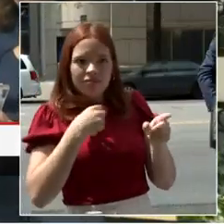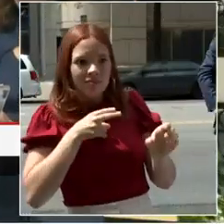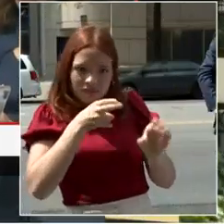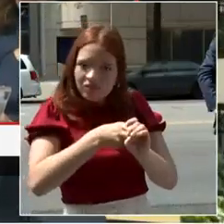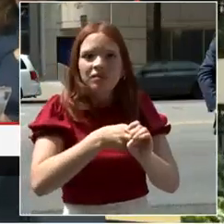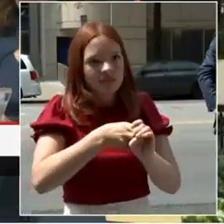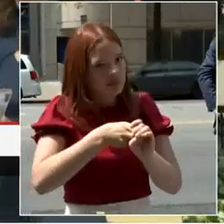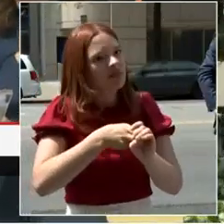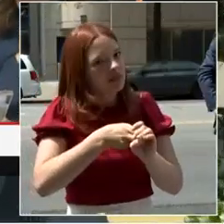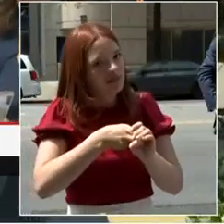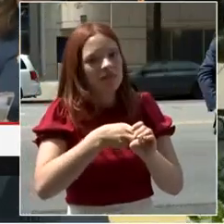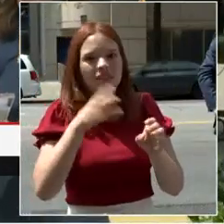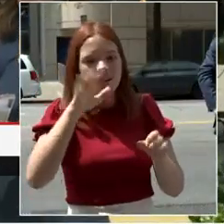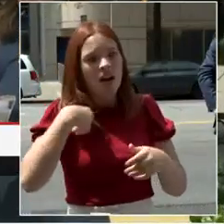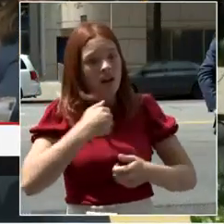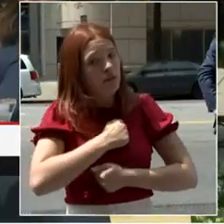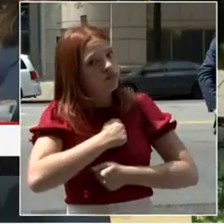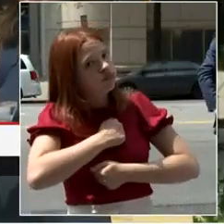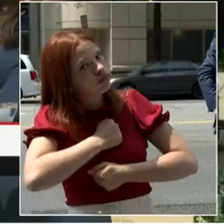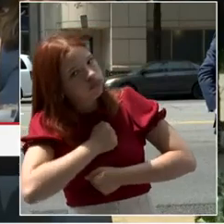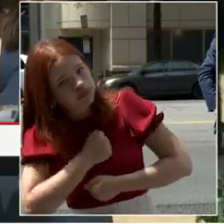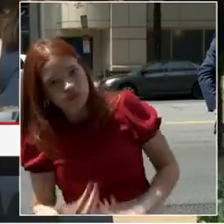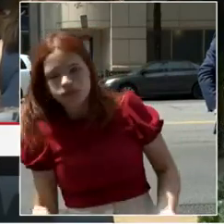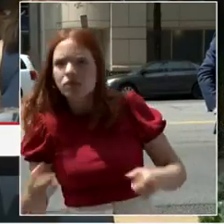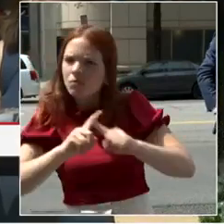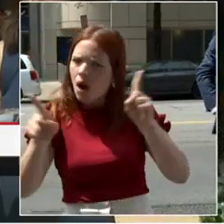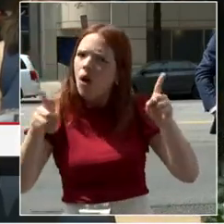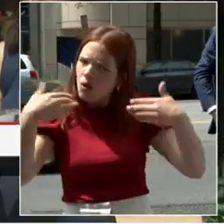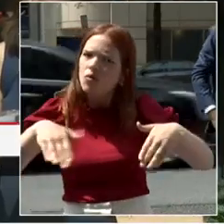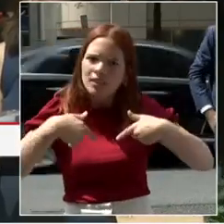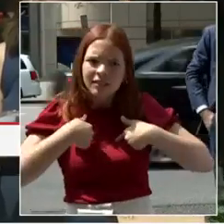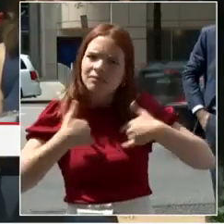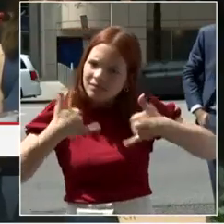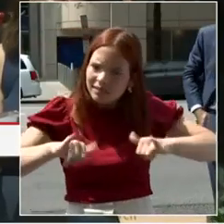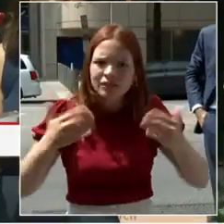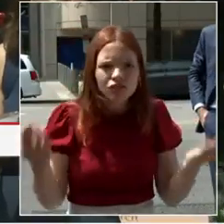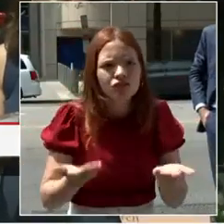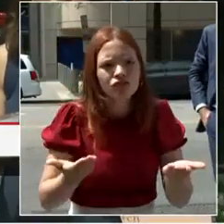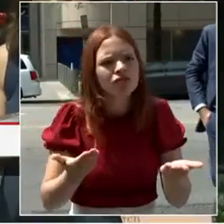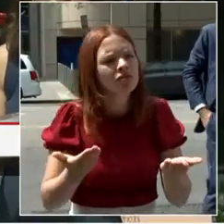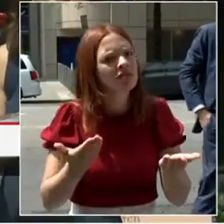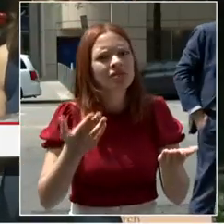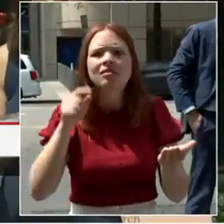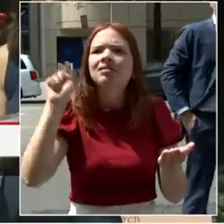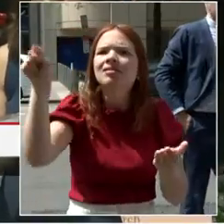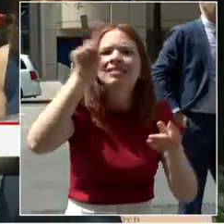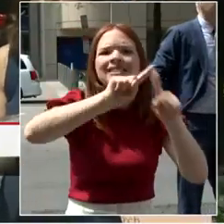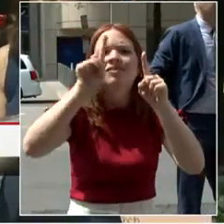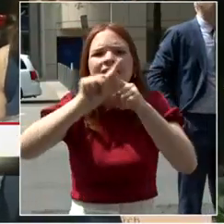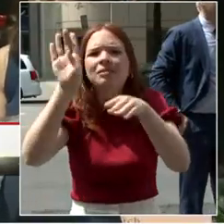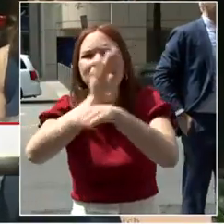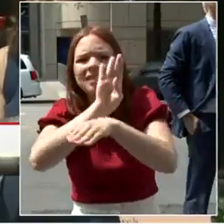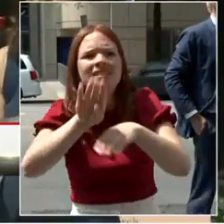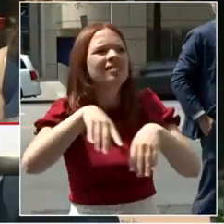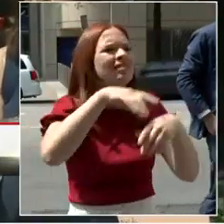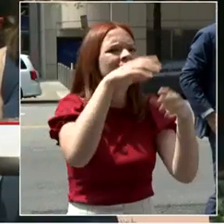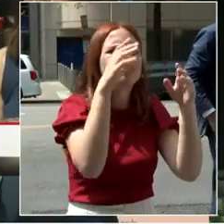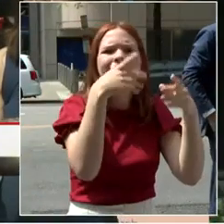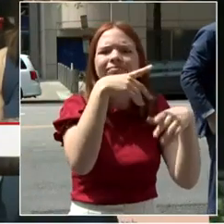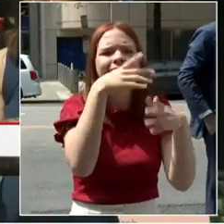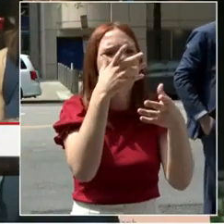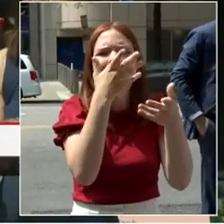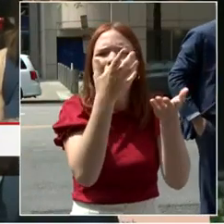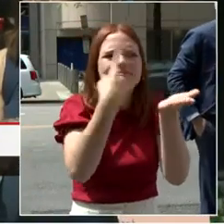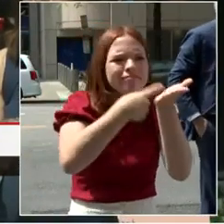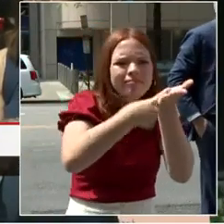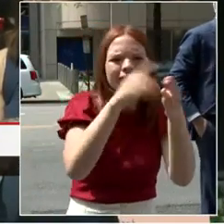there were so many good things said at that conference. And many retailers so excited about getting into DC and wanting to bring their services here